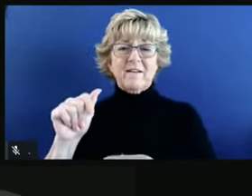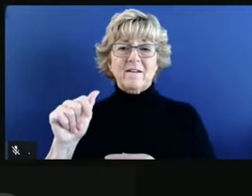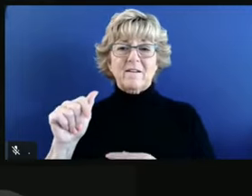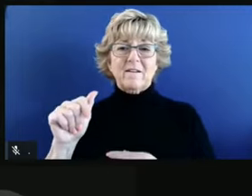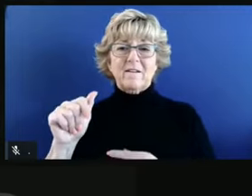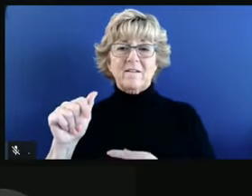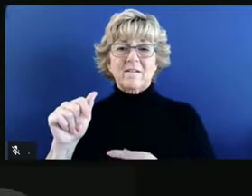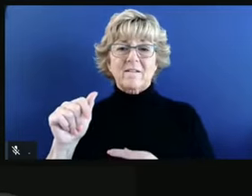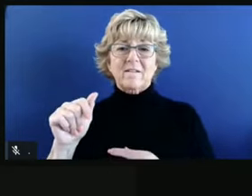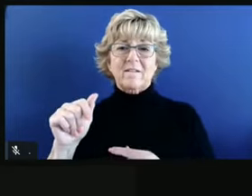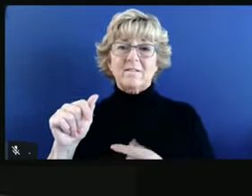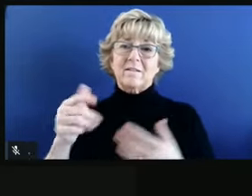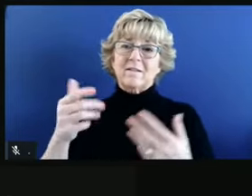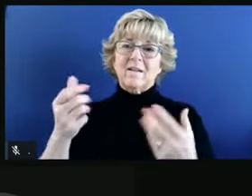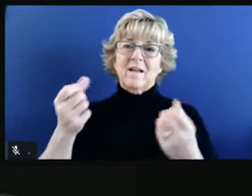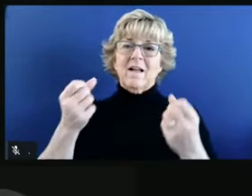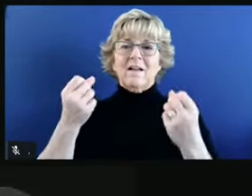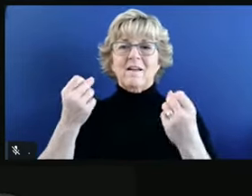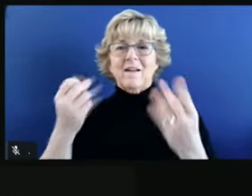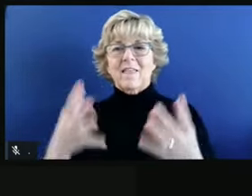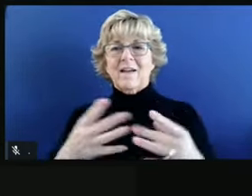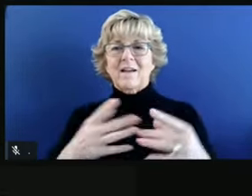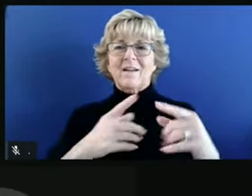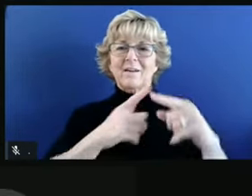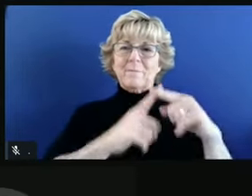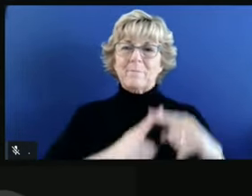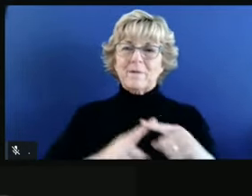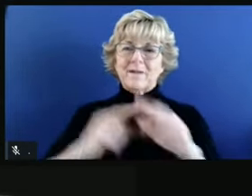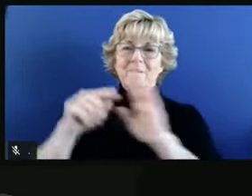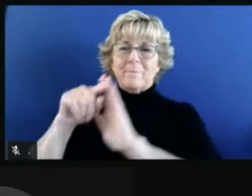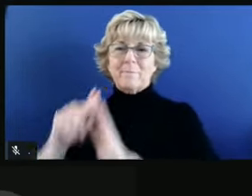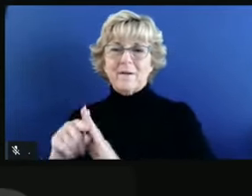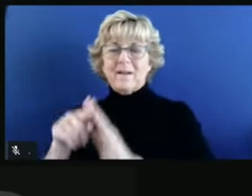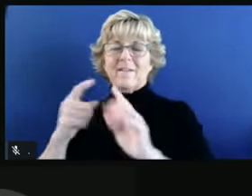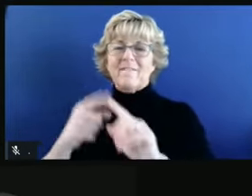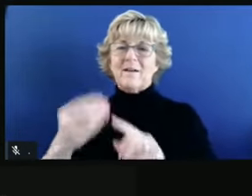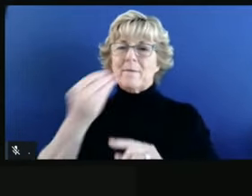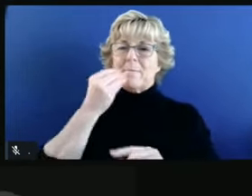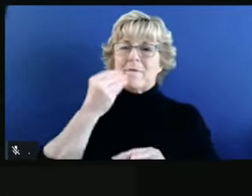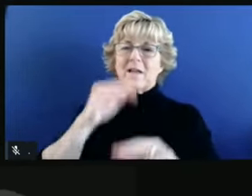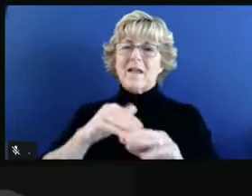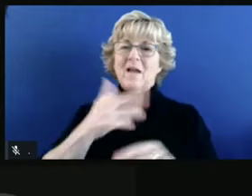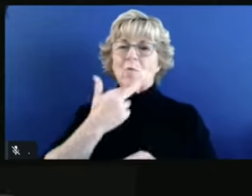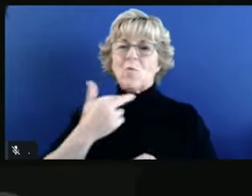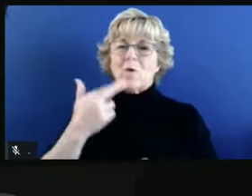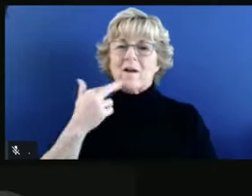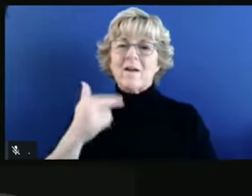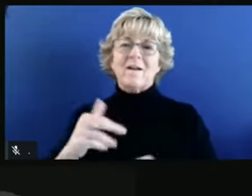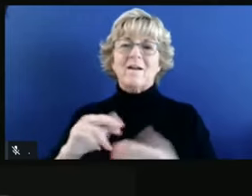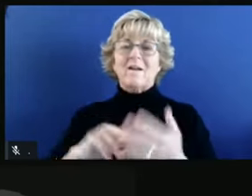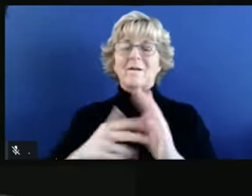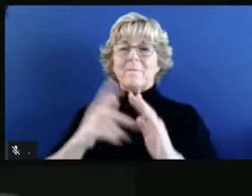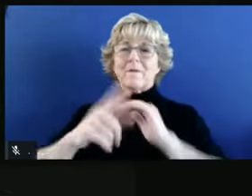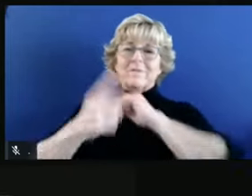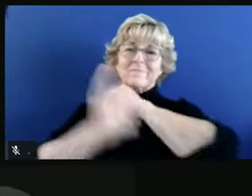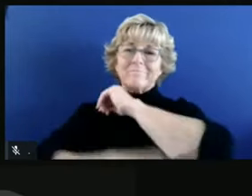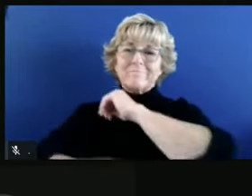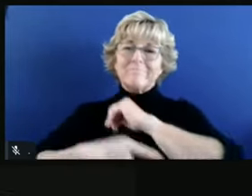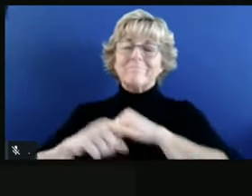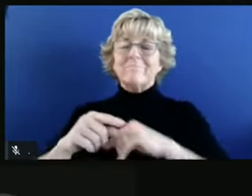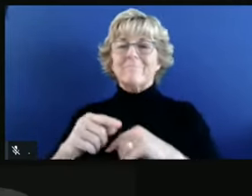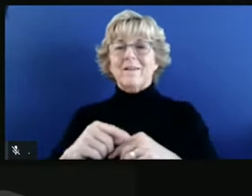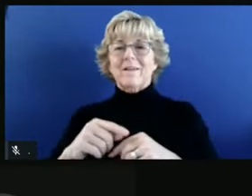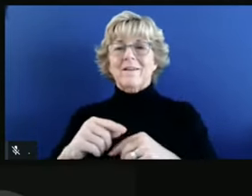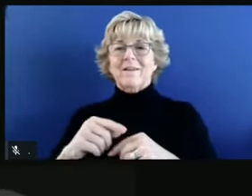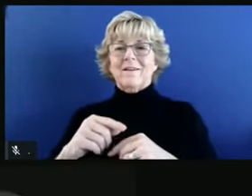a couture dining at restaurants and critics saying that, you know, if you do that, you're going to just penalize the restaurants that are following the rules